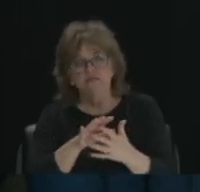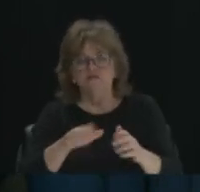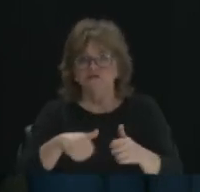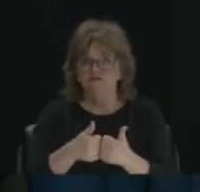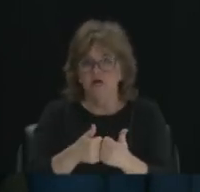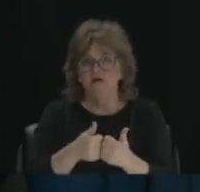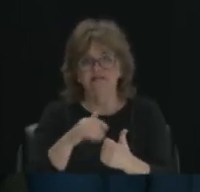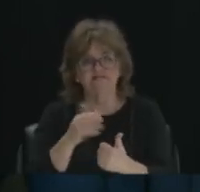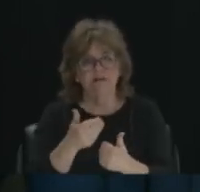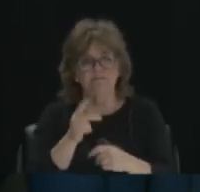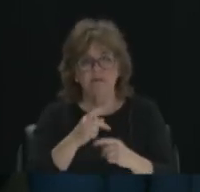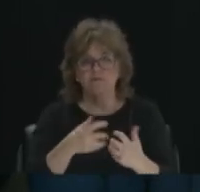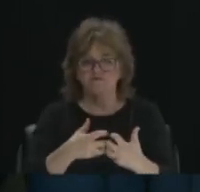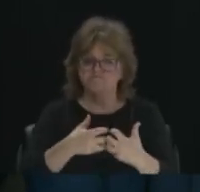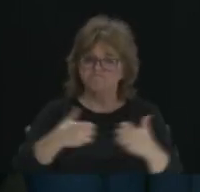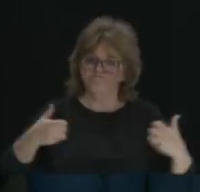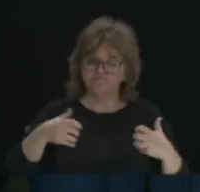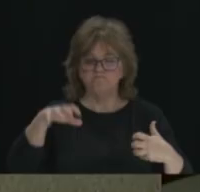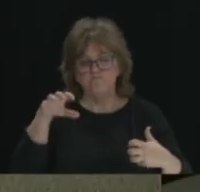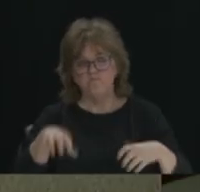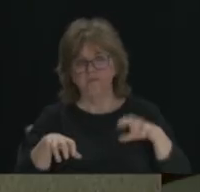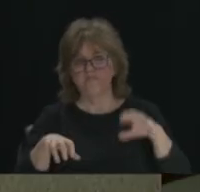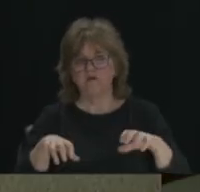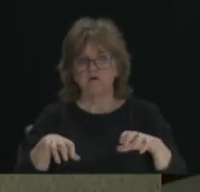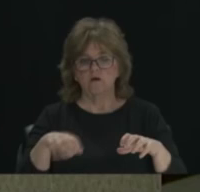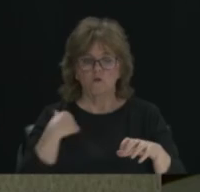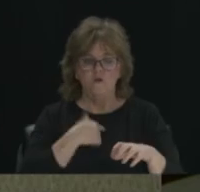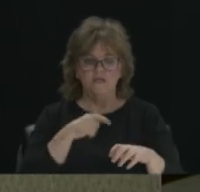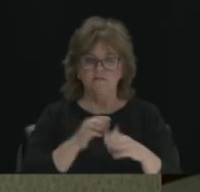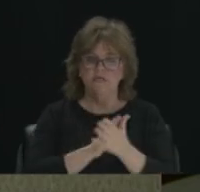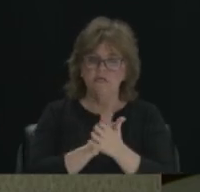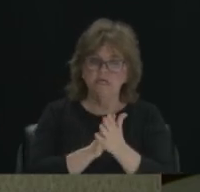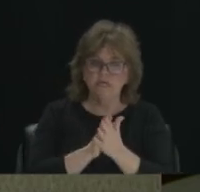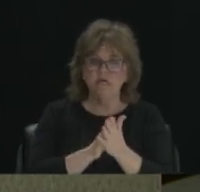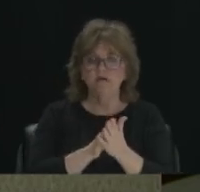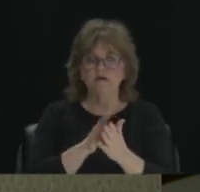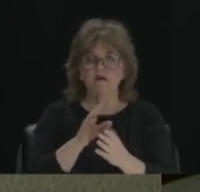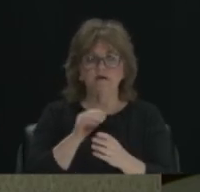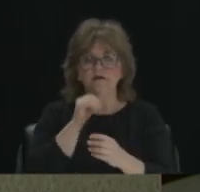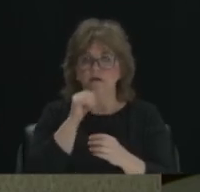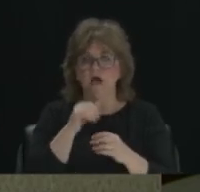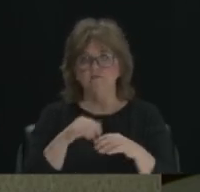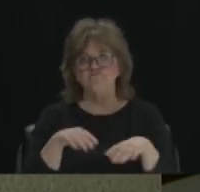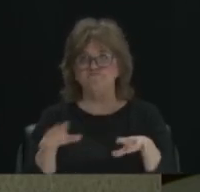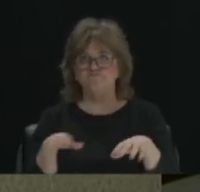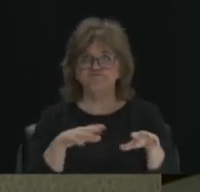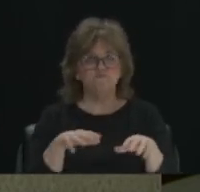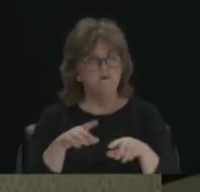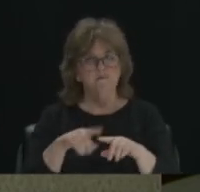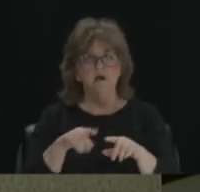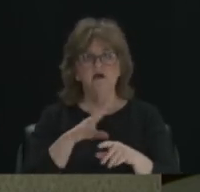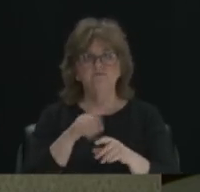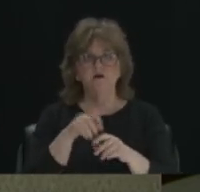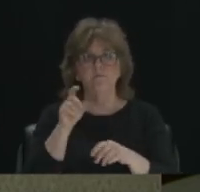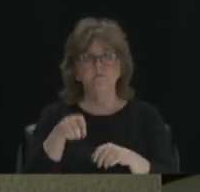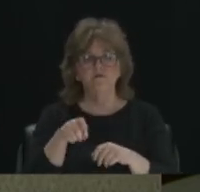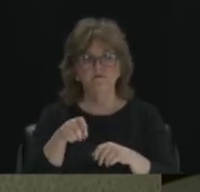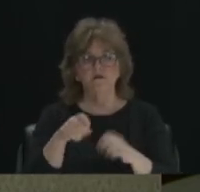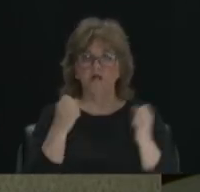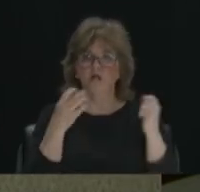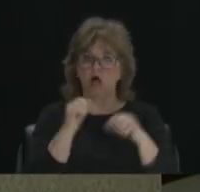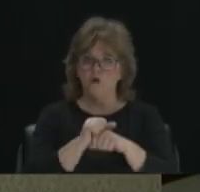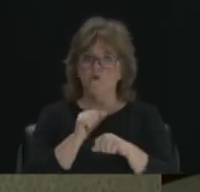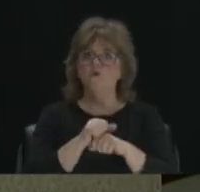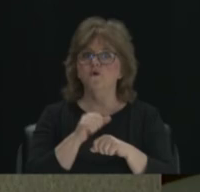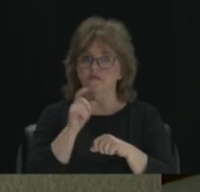polarized one. It requires us to be engaged and to be active, not passive bystanders in the process. So there's tons of work